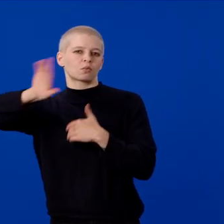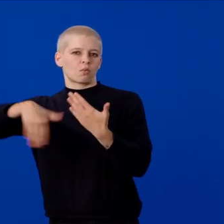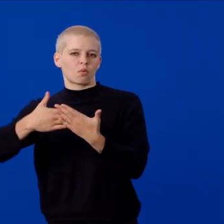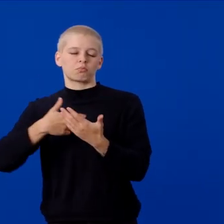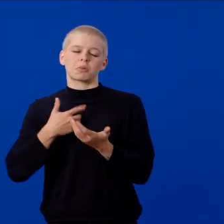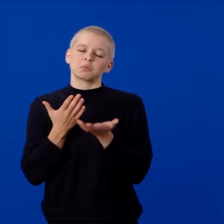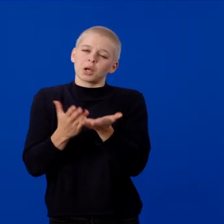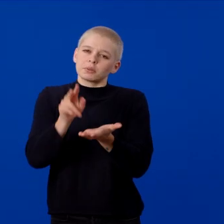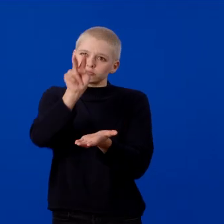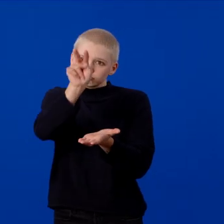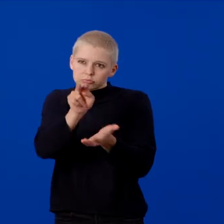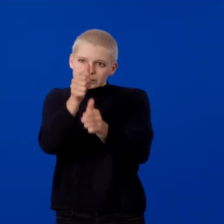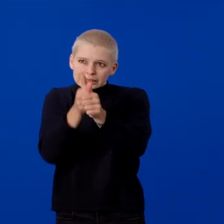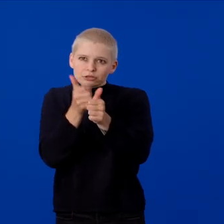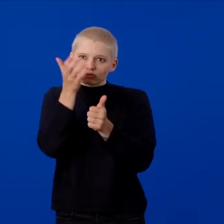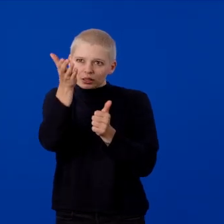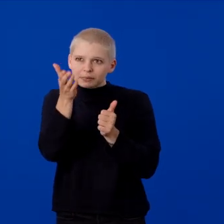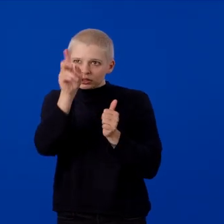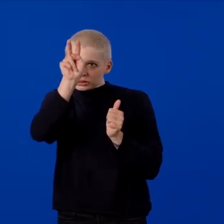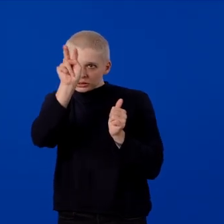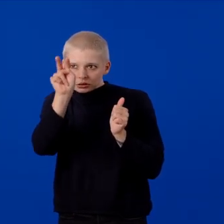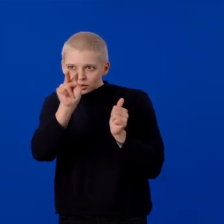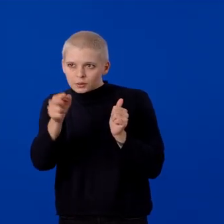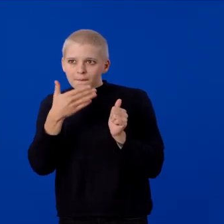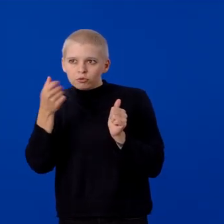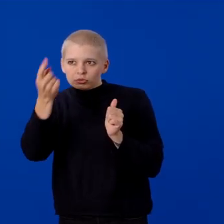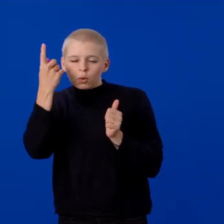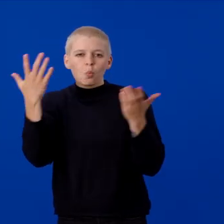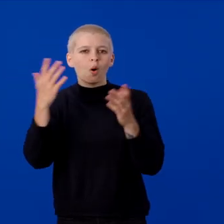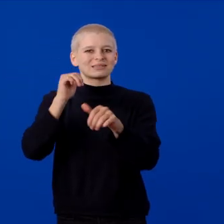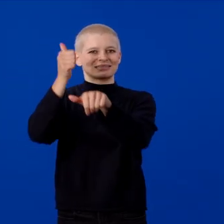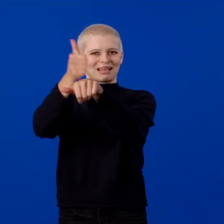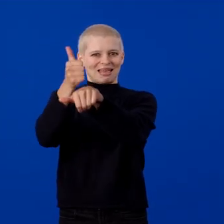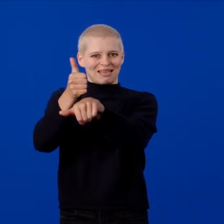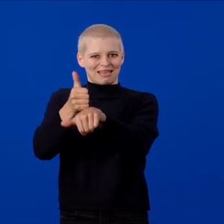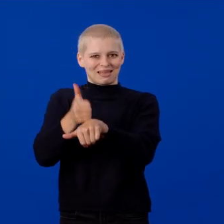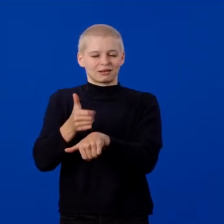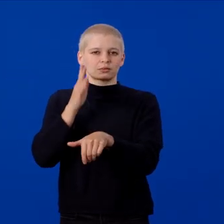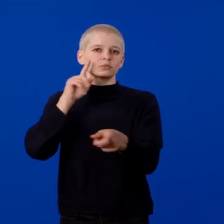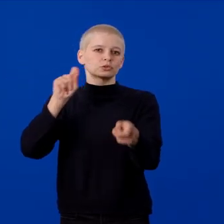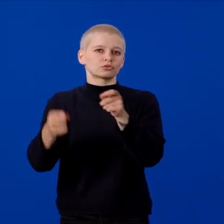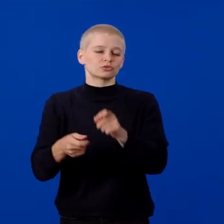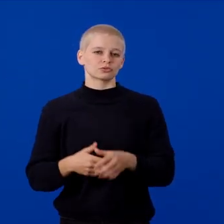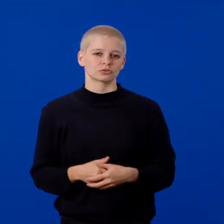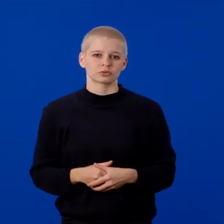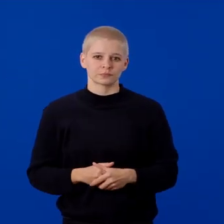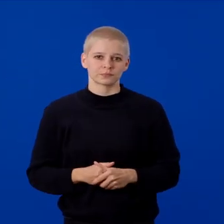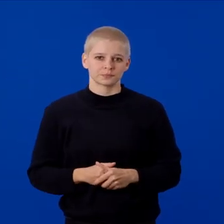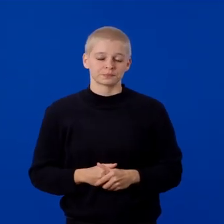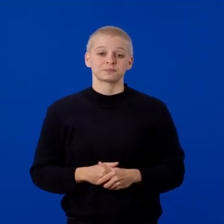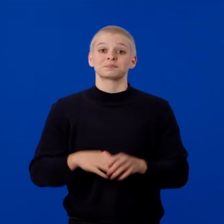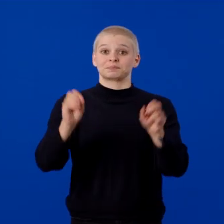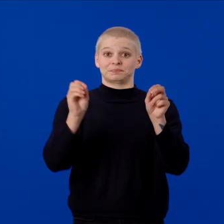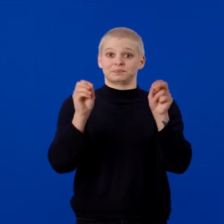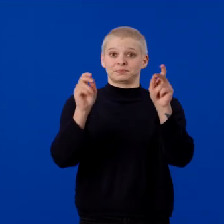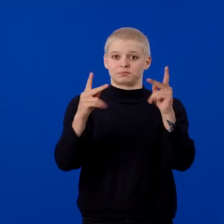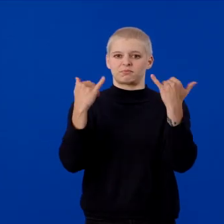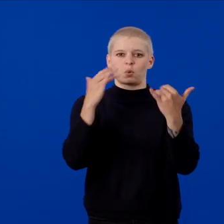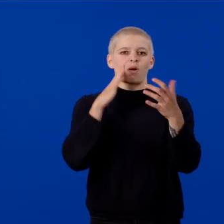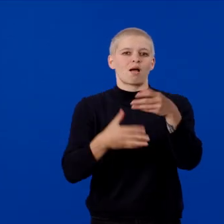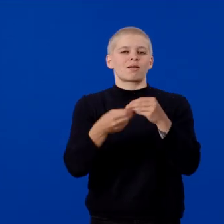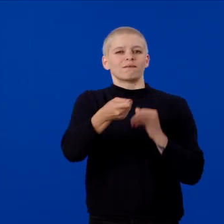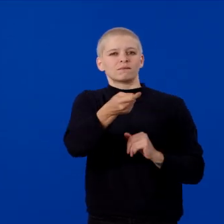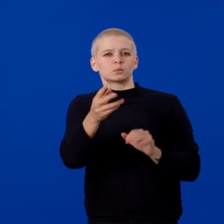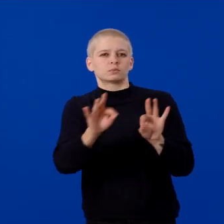each recommendation to better understand what settings this tool is about to change. All right, now we need to add a few